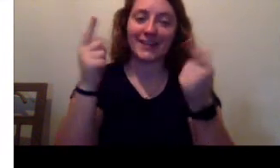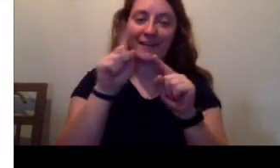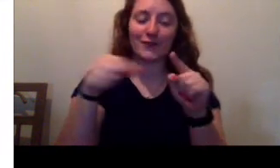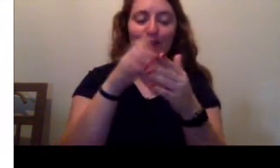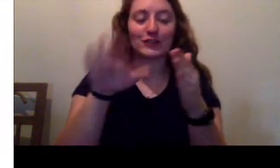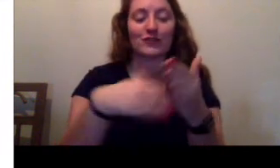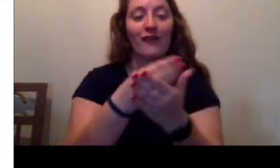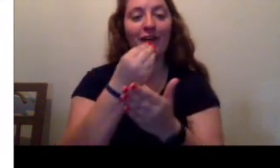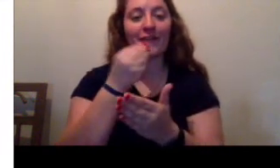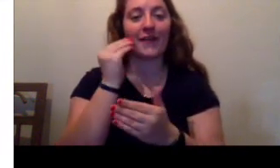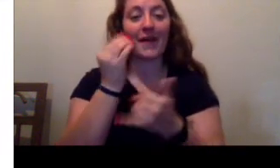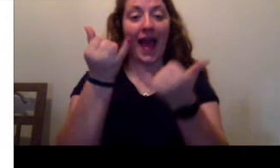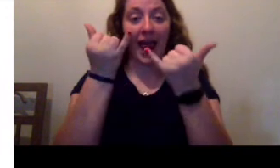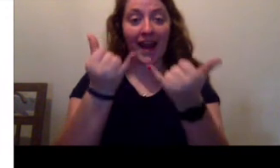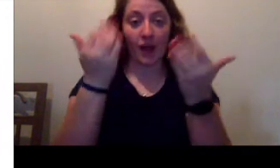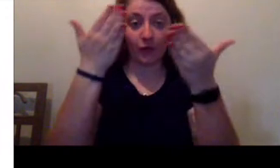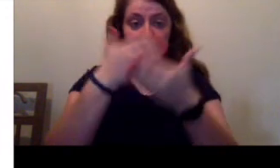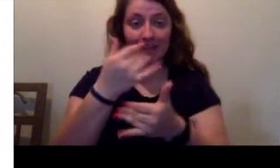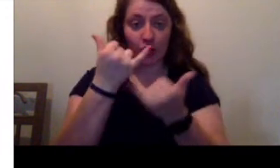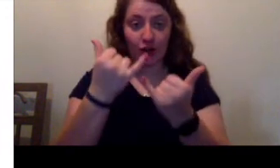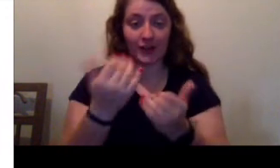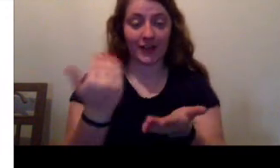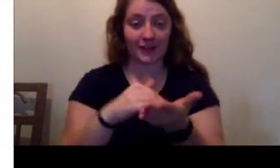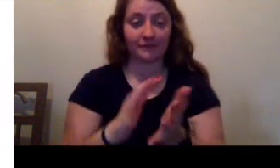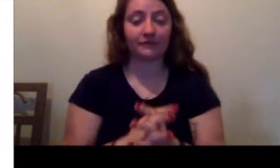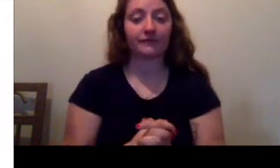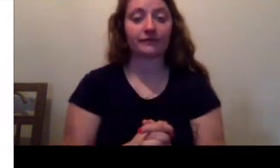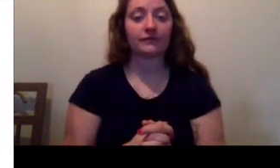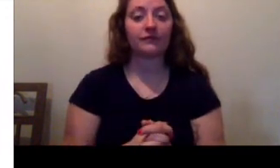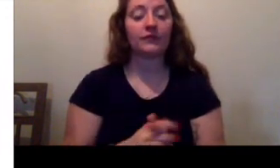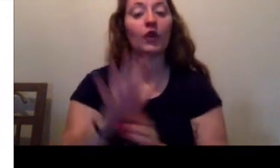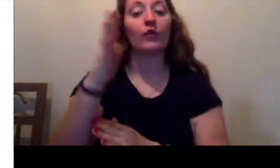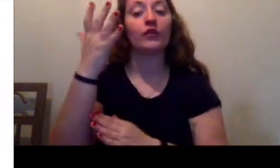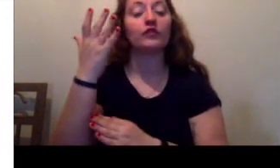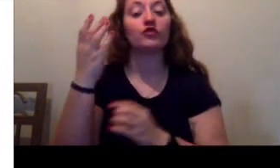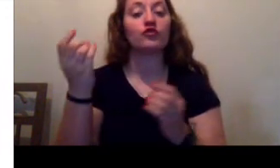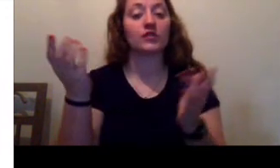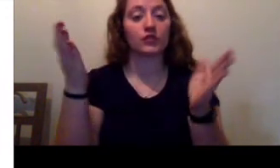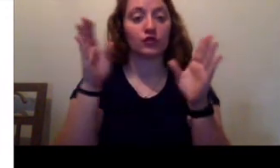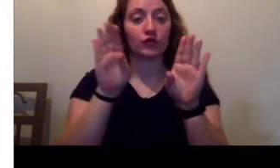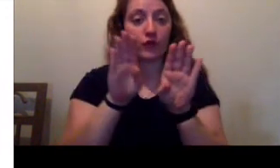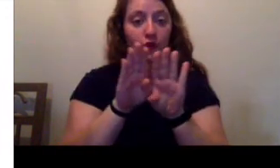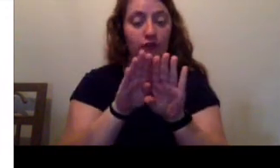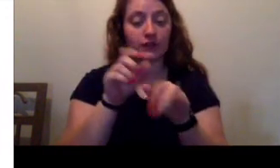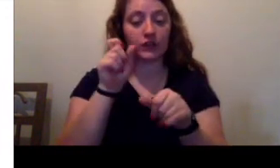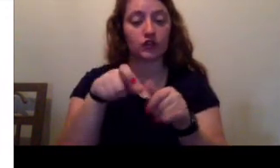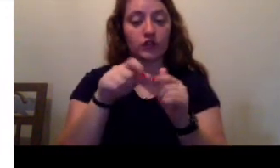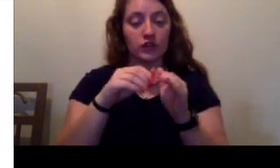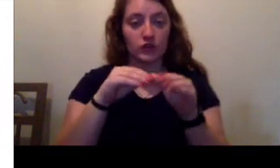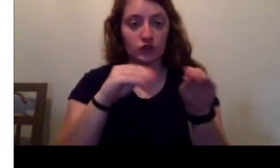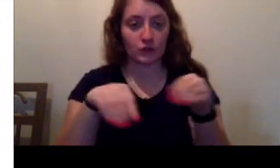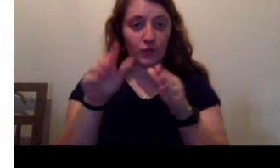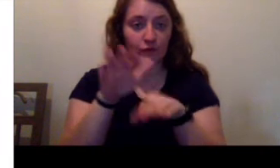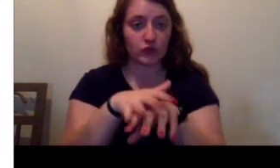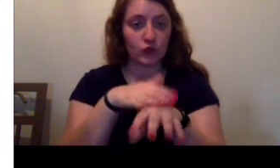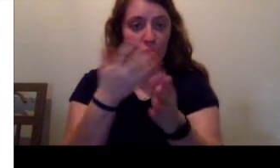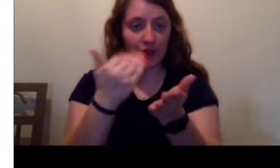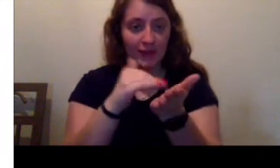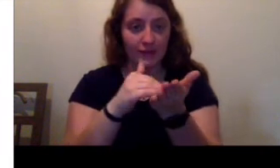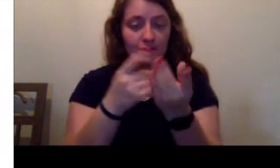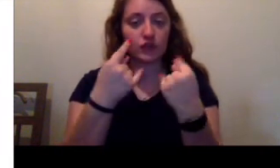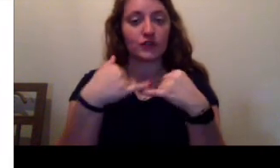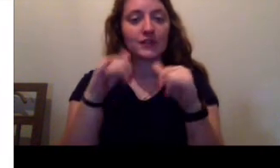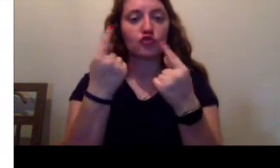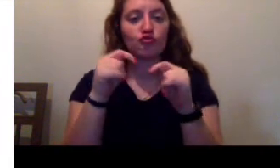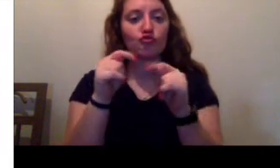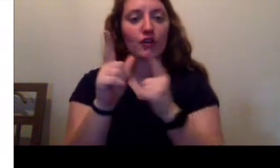Now, it was dark again. As the trees and bushes closed around her, and she had to move more slowly, though, she still tried to